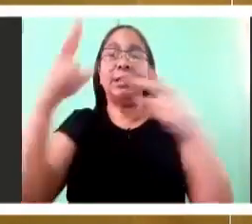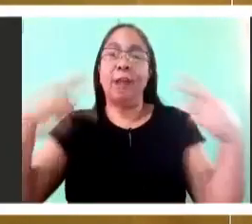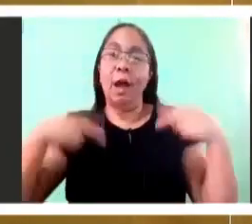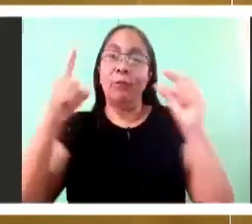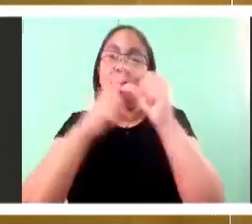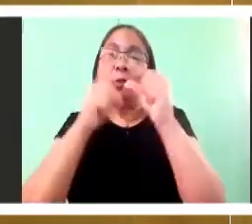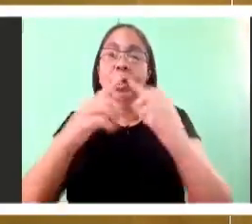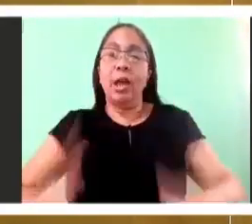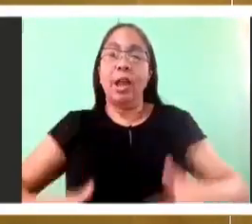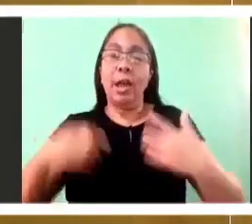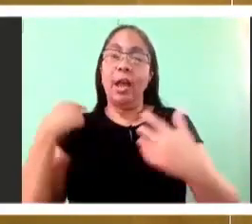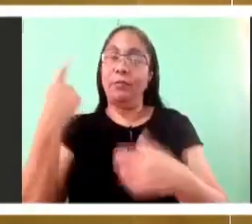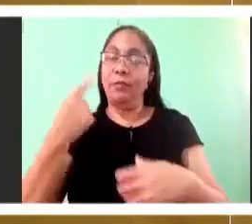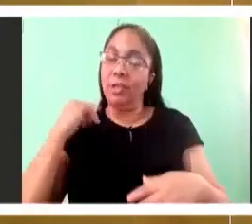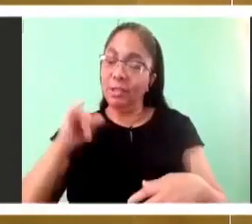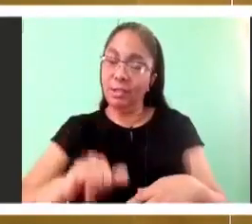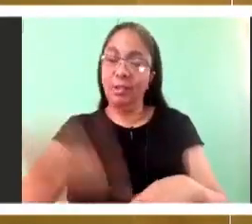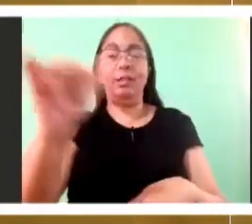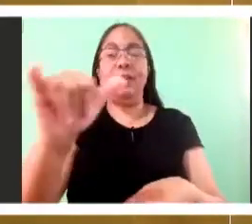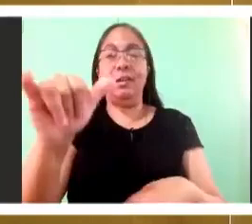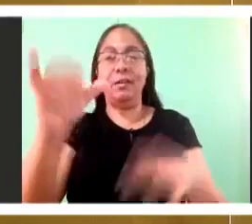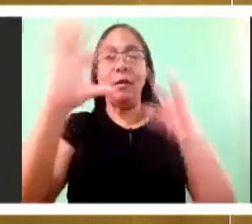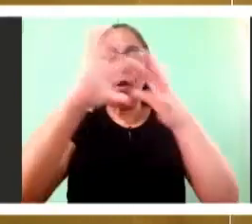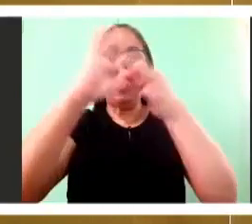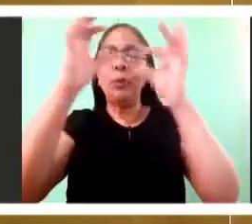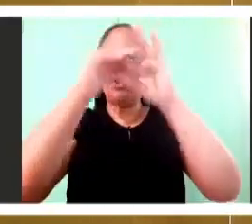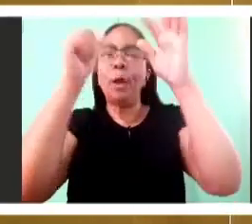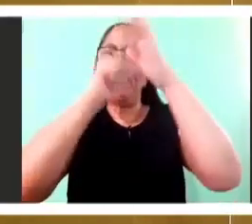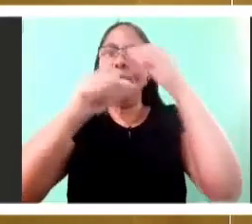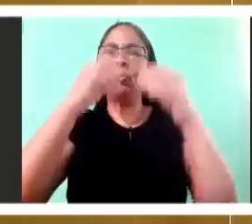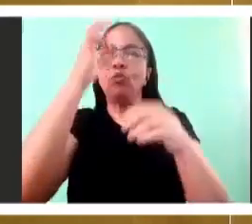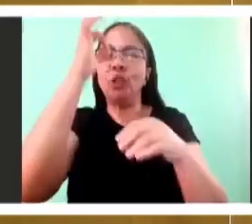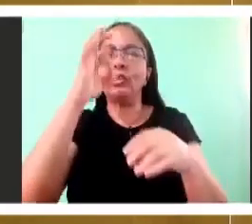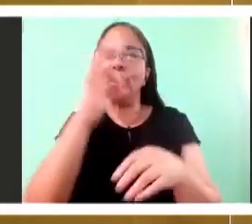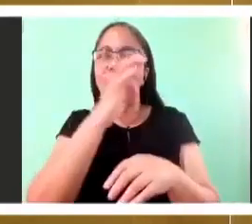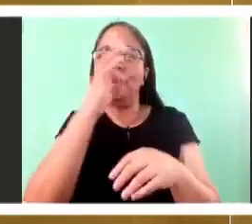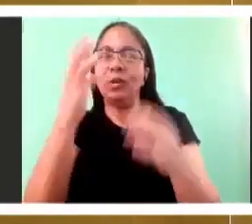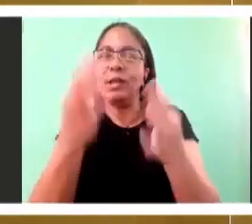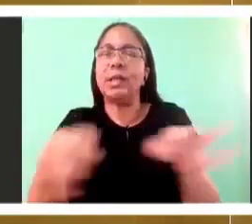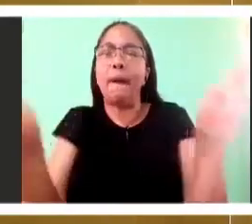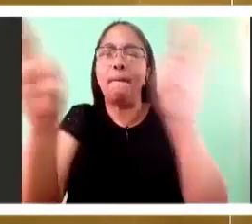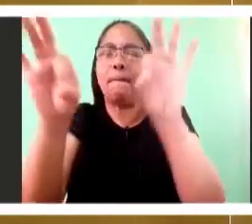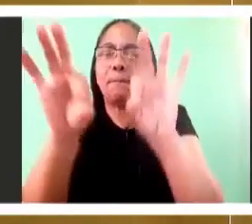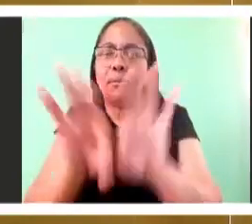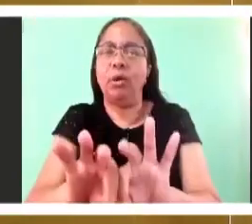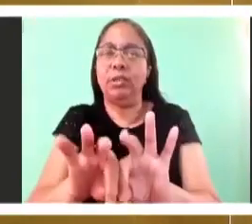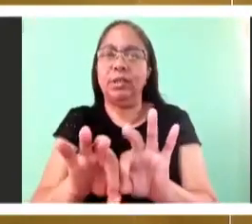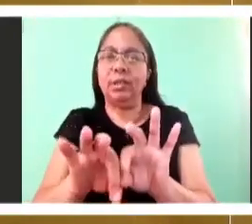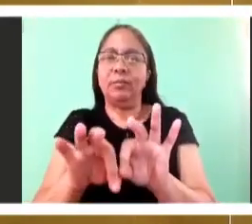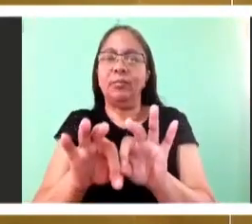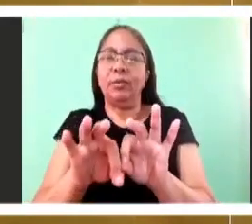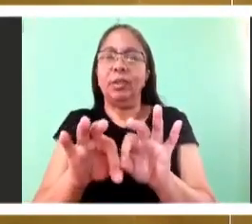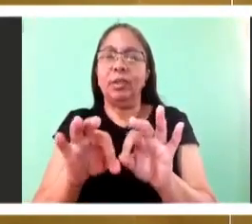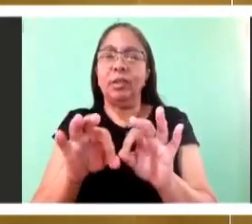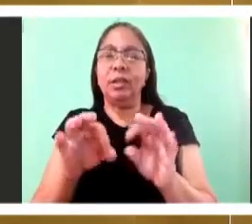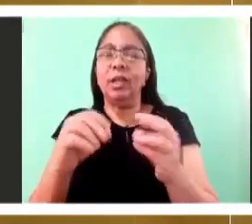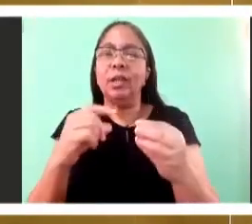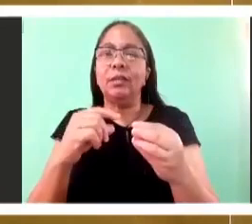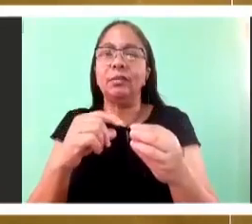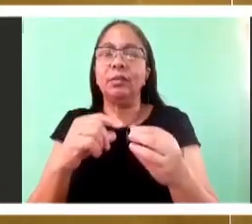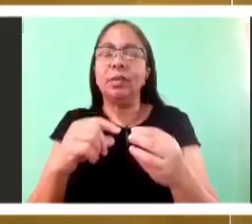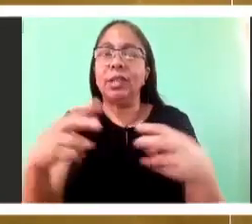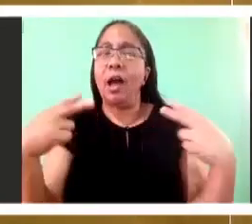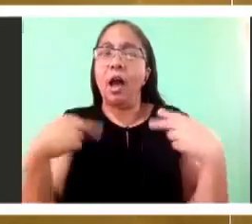contained the whole of the Trinity. We have the whole doctrine of the Trinity here because it is the Spirit that gives life. When he